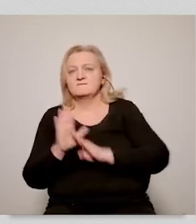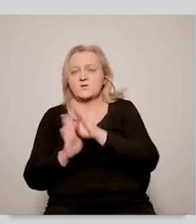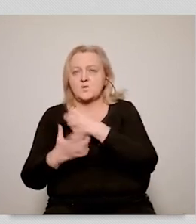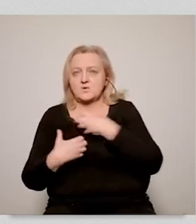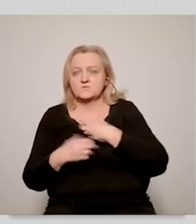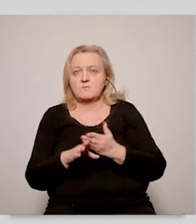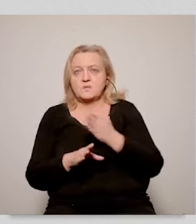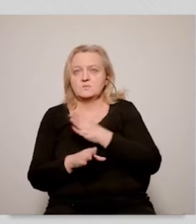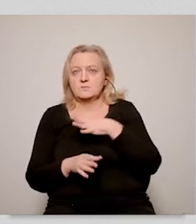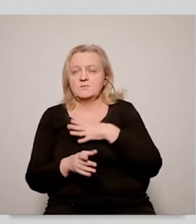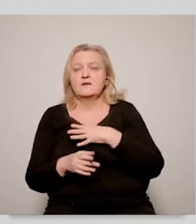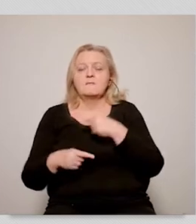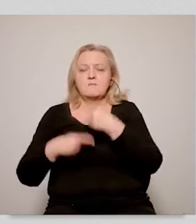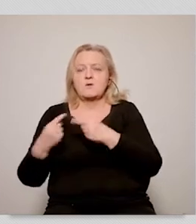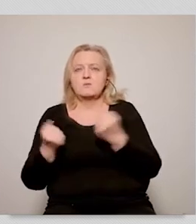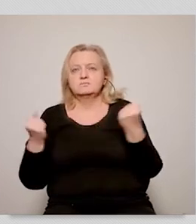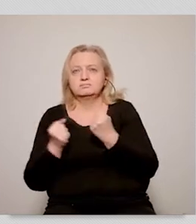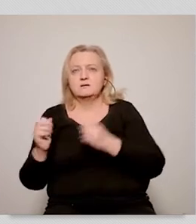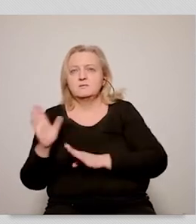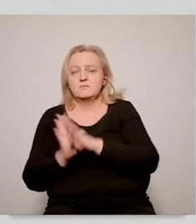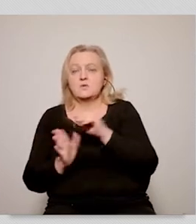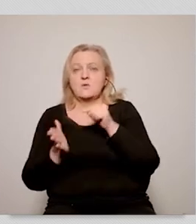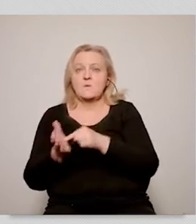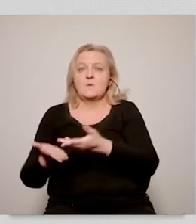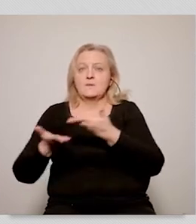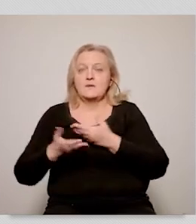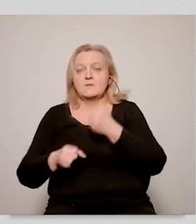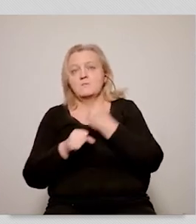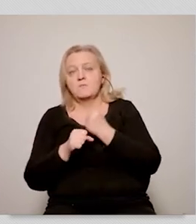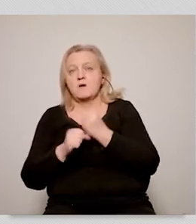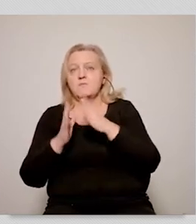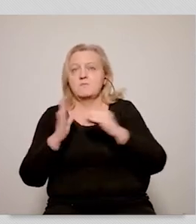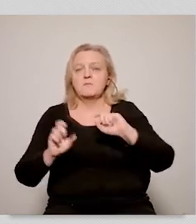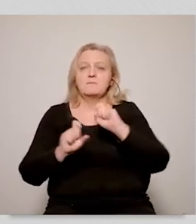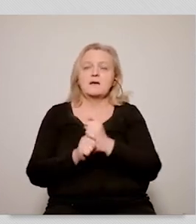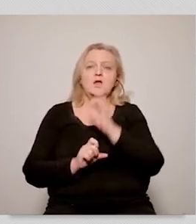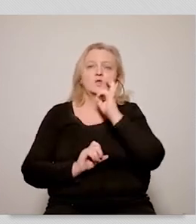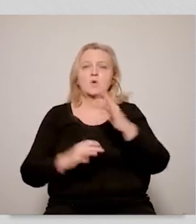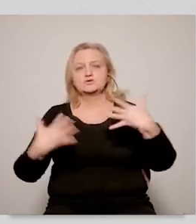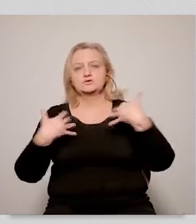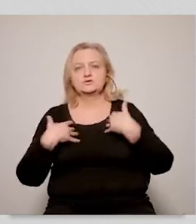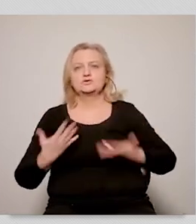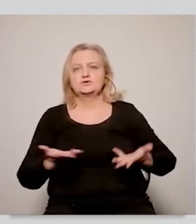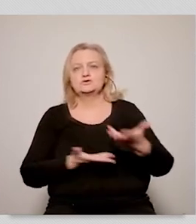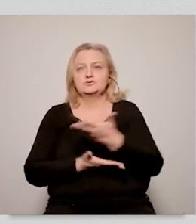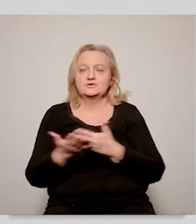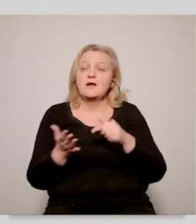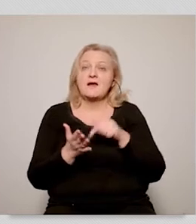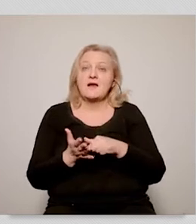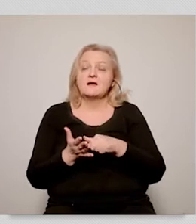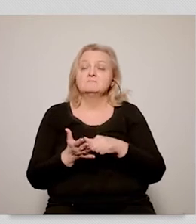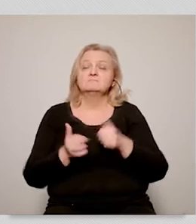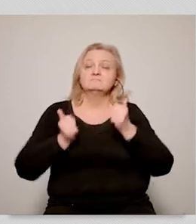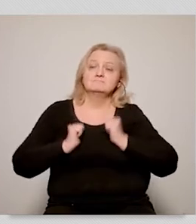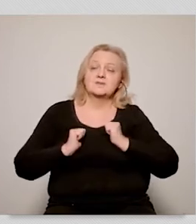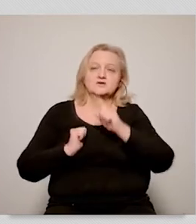ask what the consequences are going to be in political terms and what the consequences are